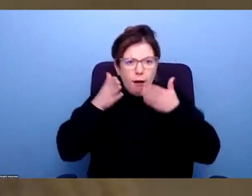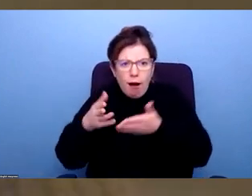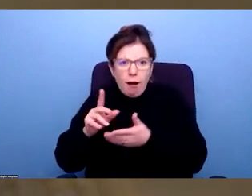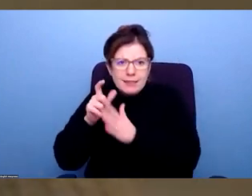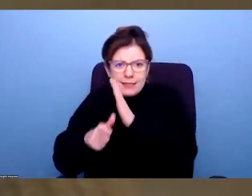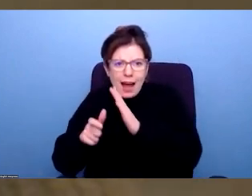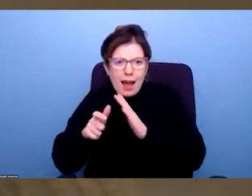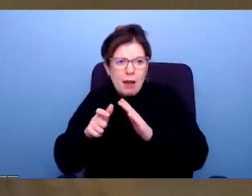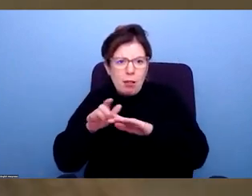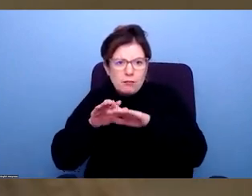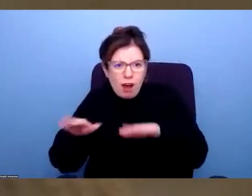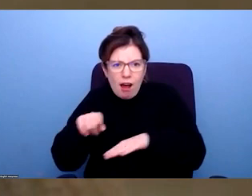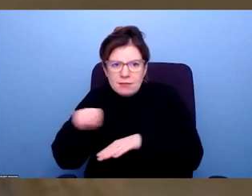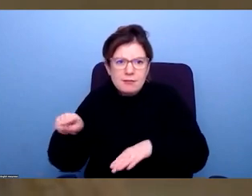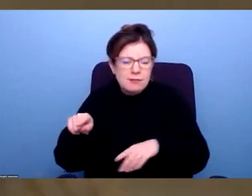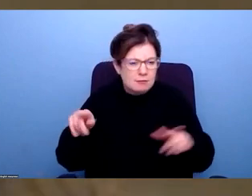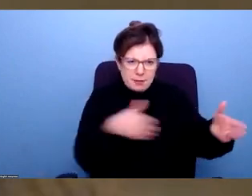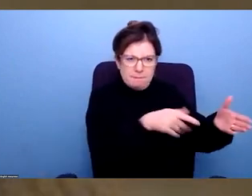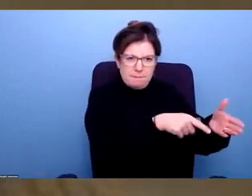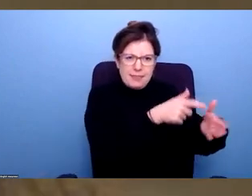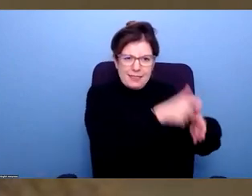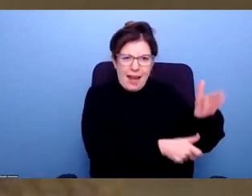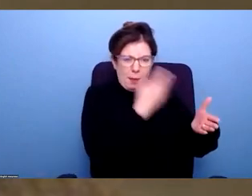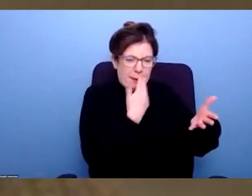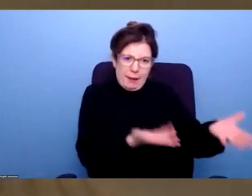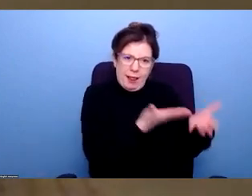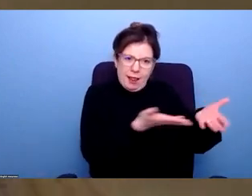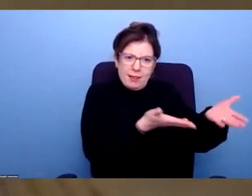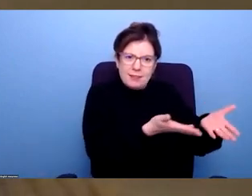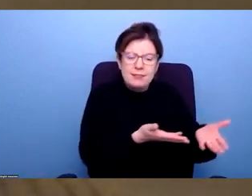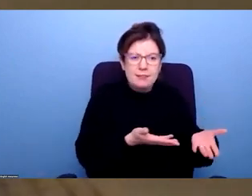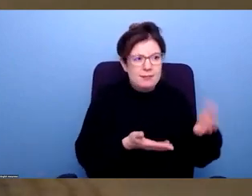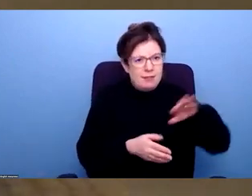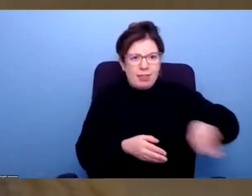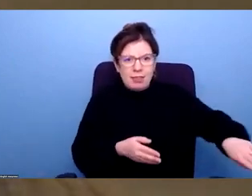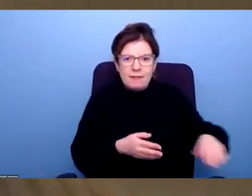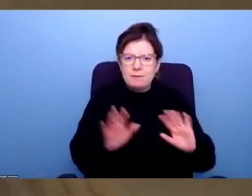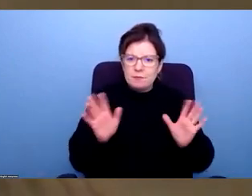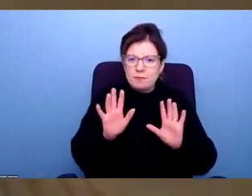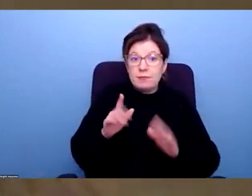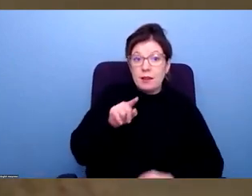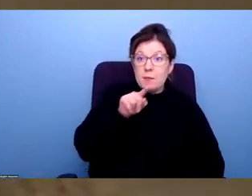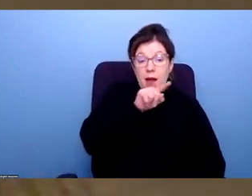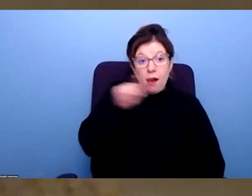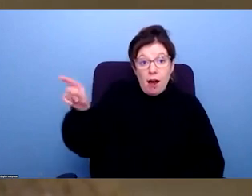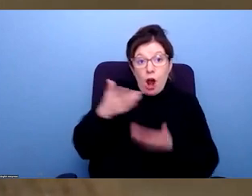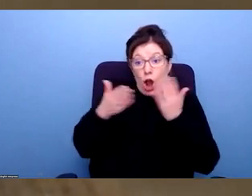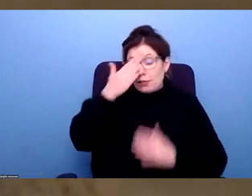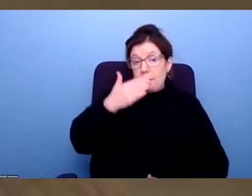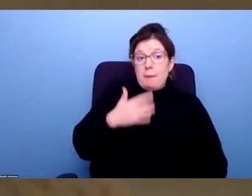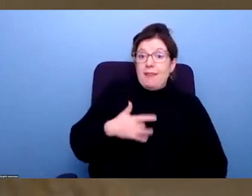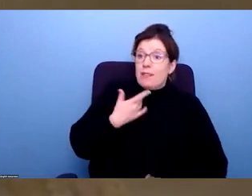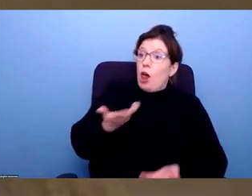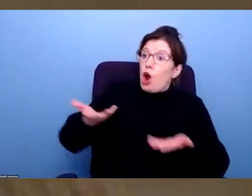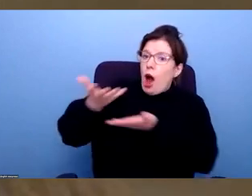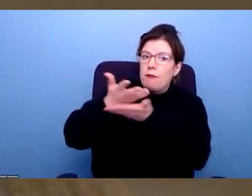that people face, but I think this is a very terrifying and threatening conversation for a lot of people, mostly